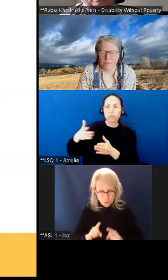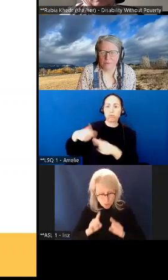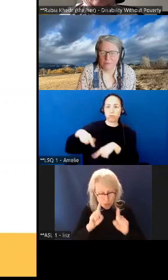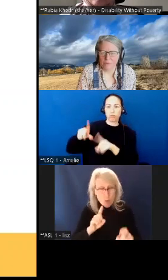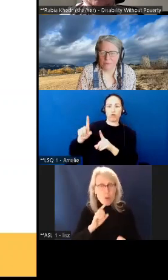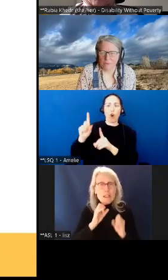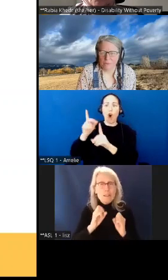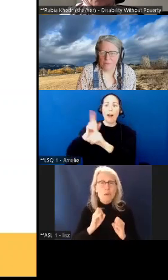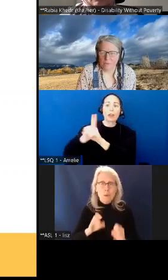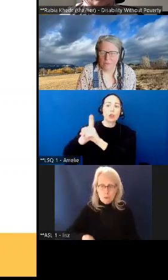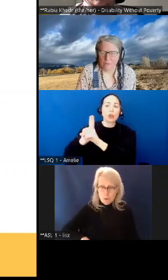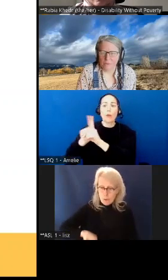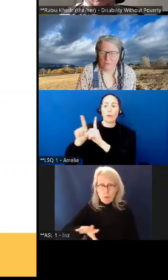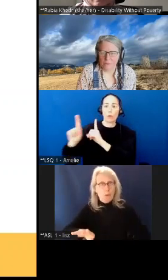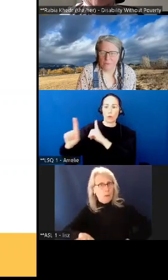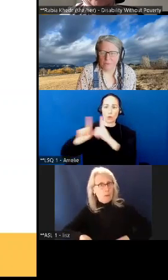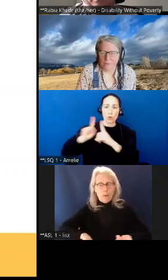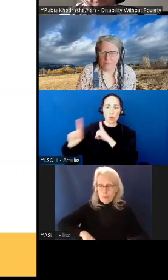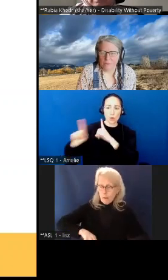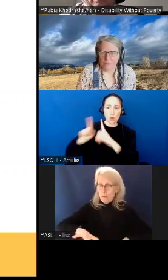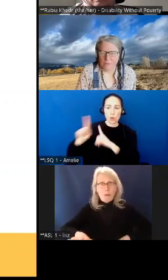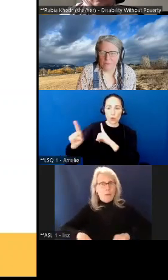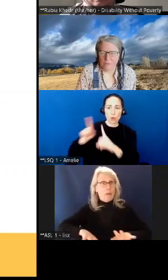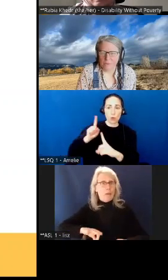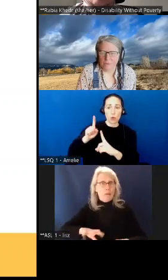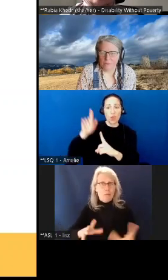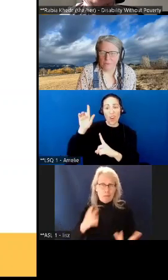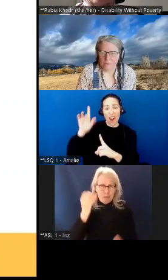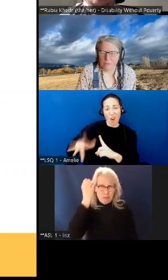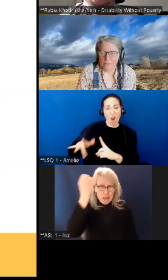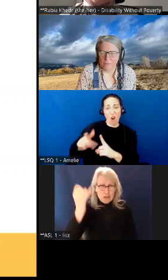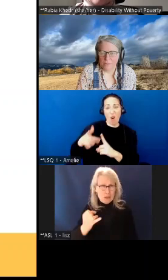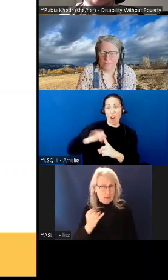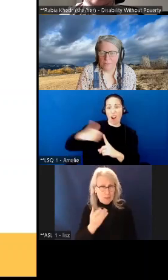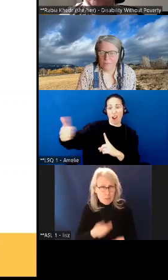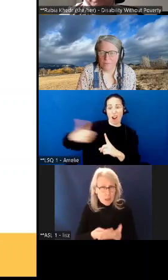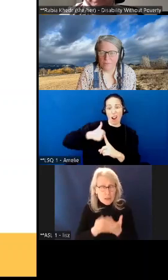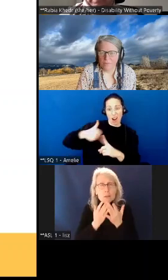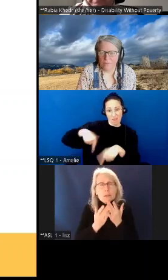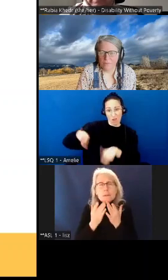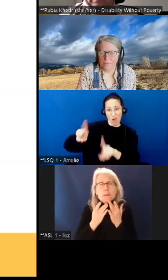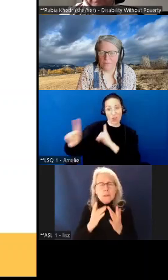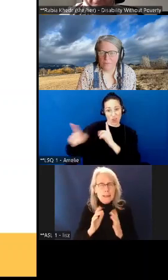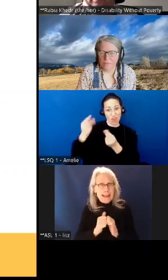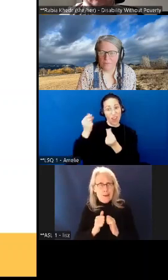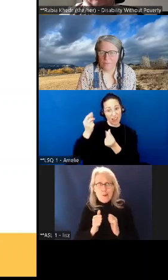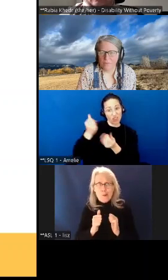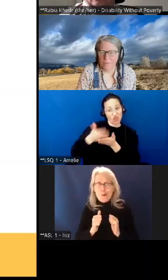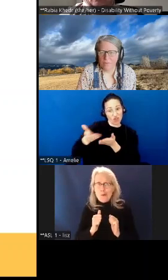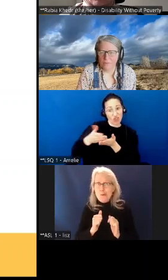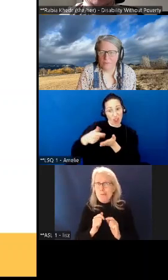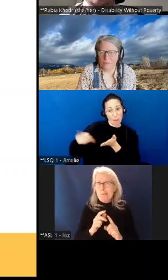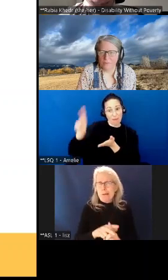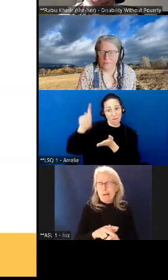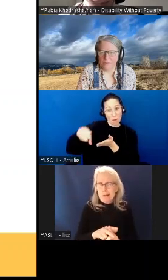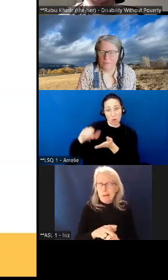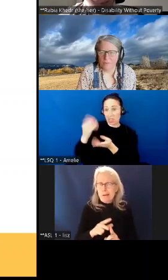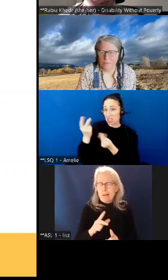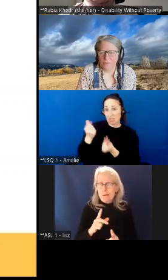attempt that if you don't have money how do you make money right so